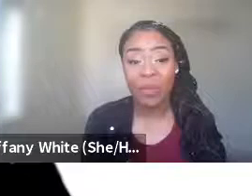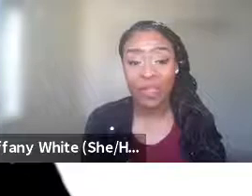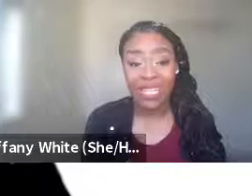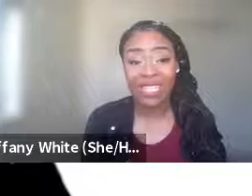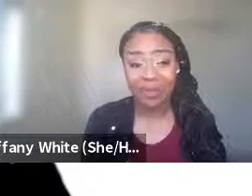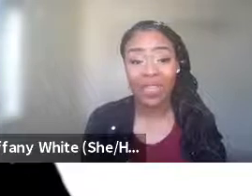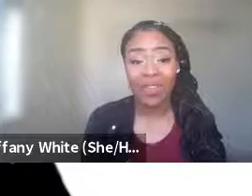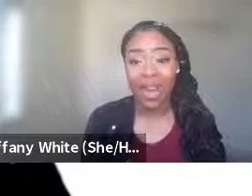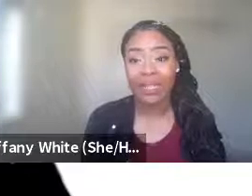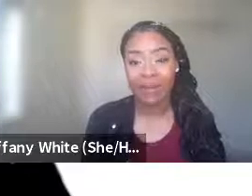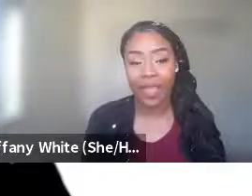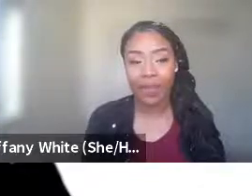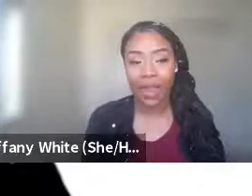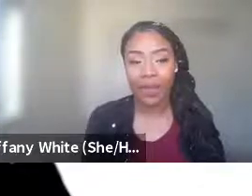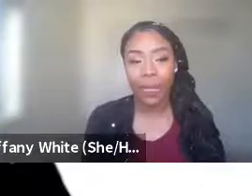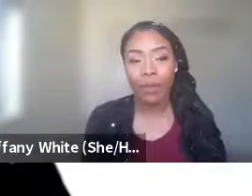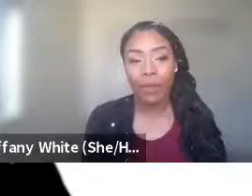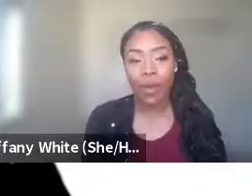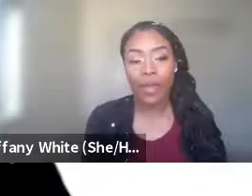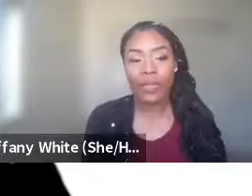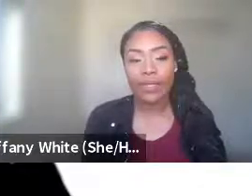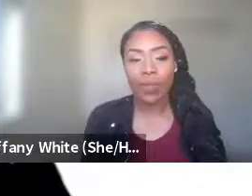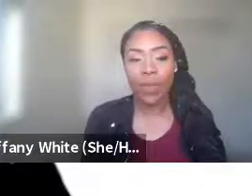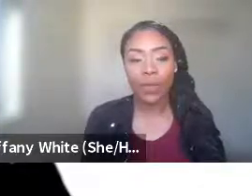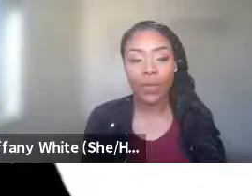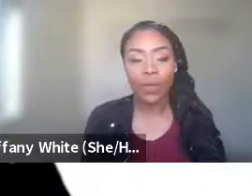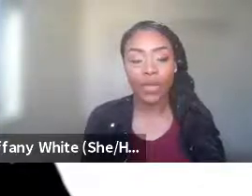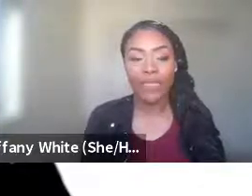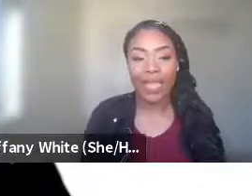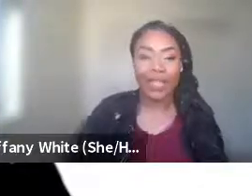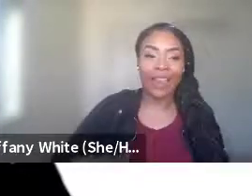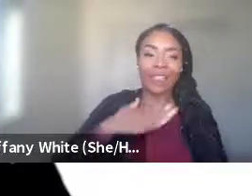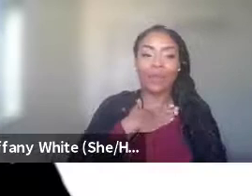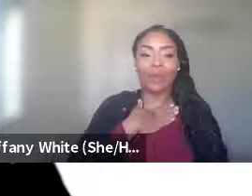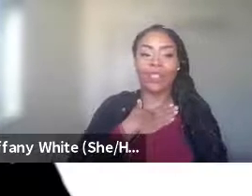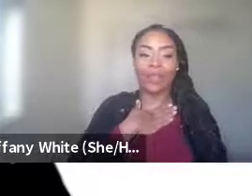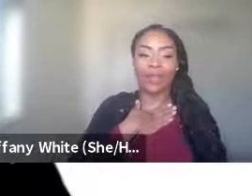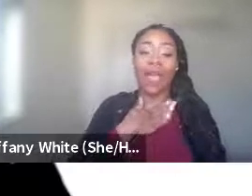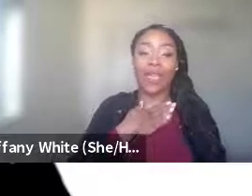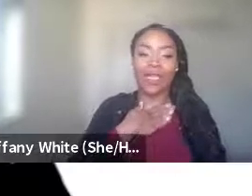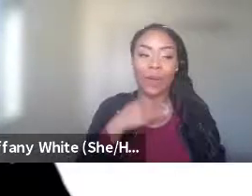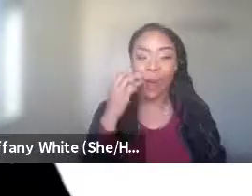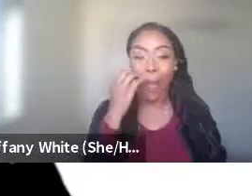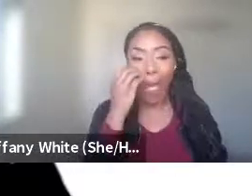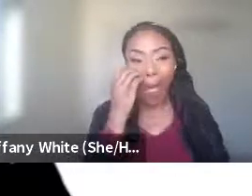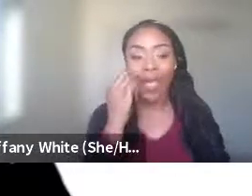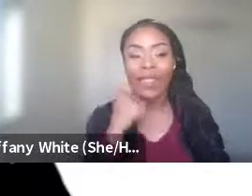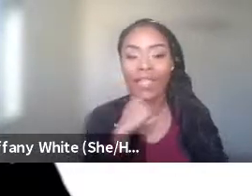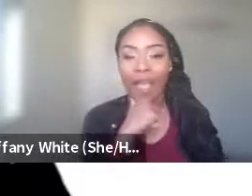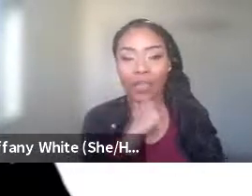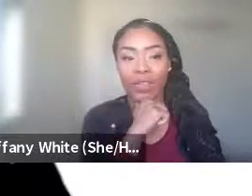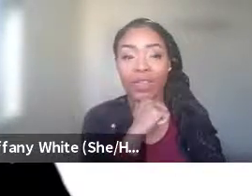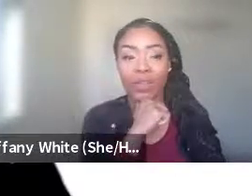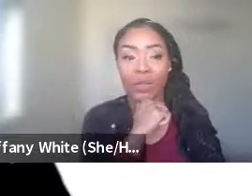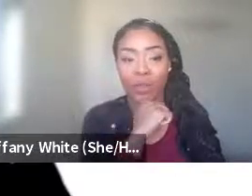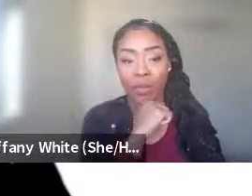with that worry, because that's something that you're identifying. Right. Whereas someone who is taking the expert pertinent, I'm the expert. I